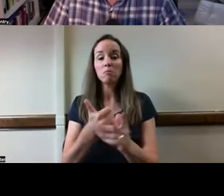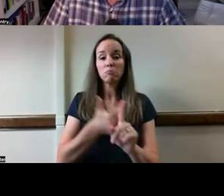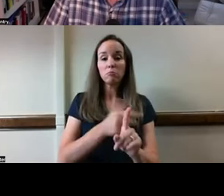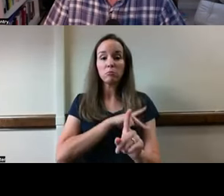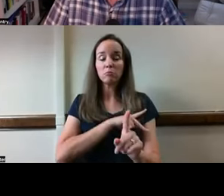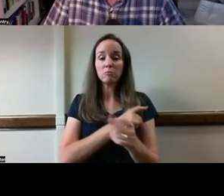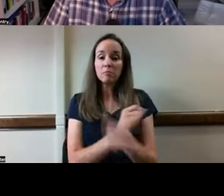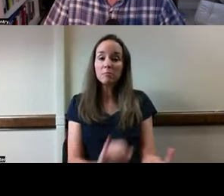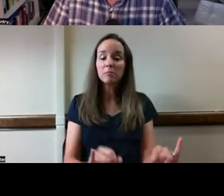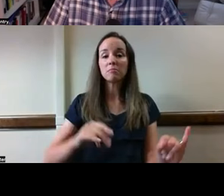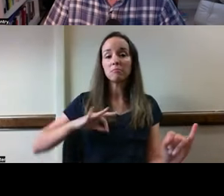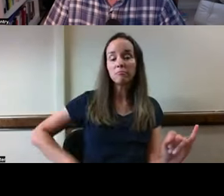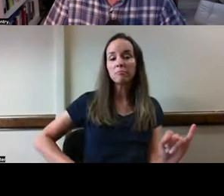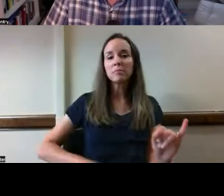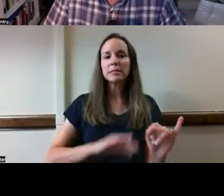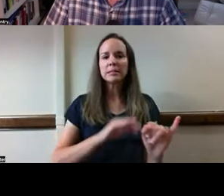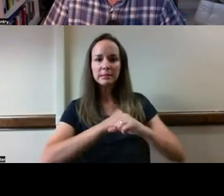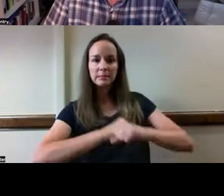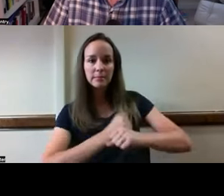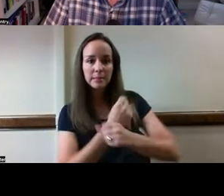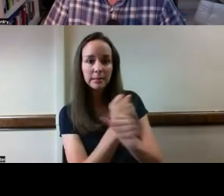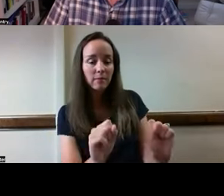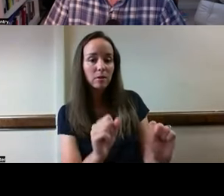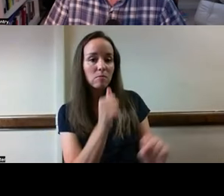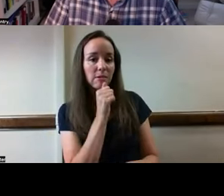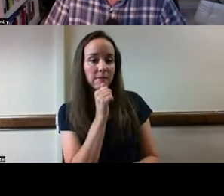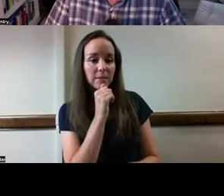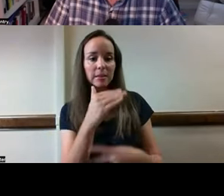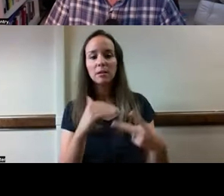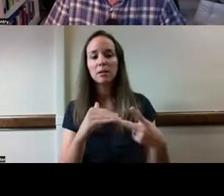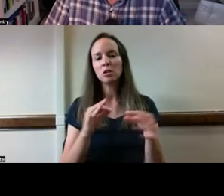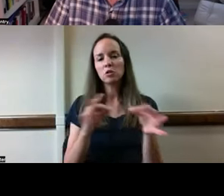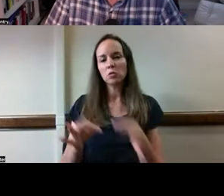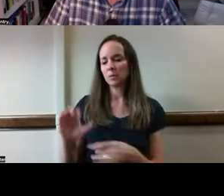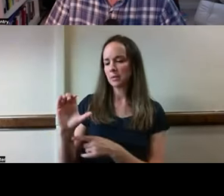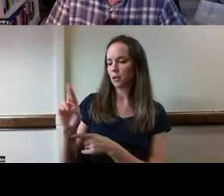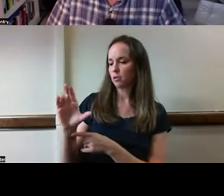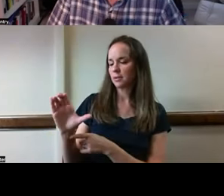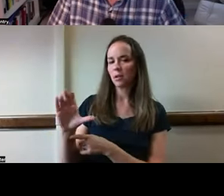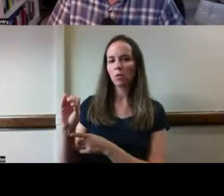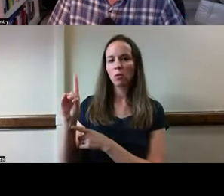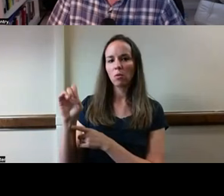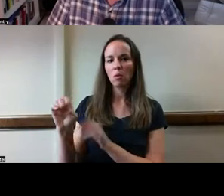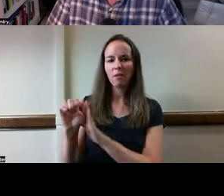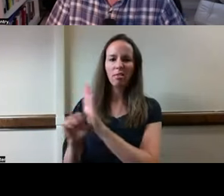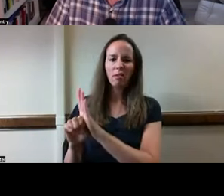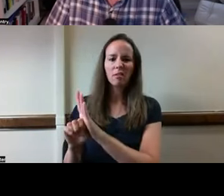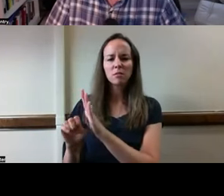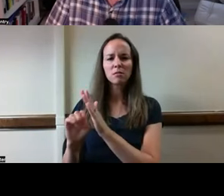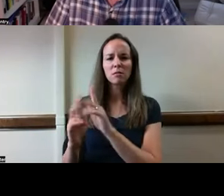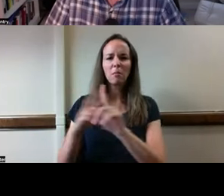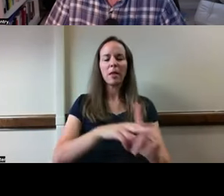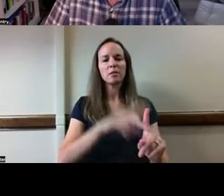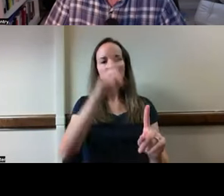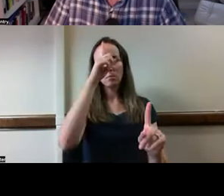and privacy. Describe how the CRC code of ethics applies to the provision of smart